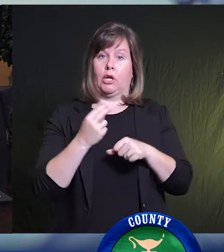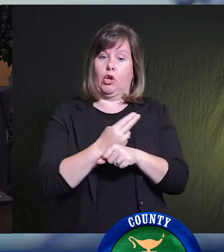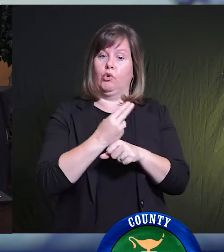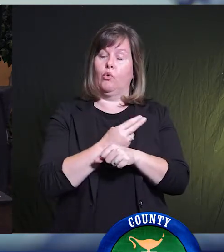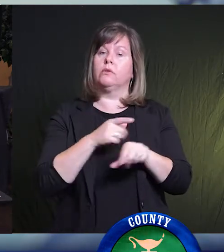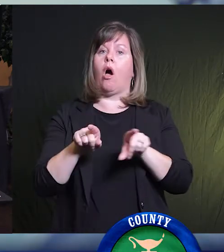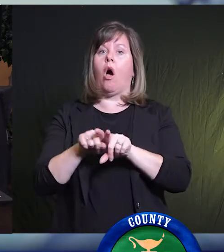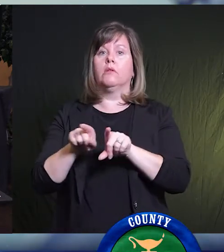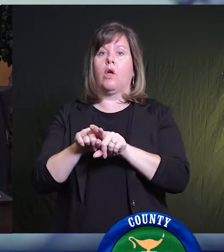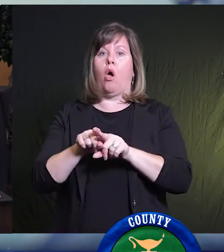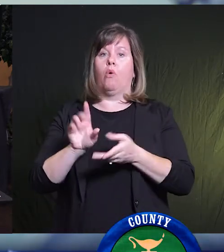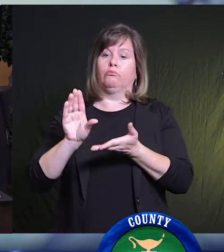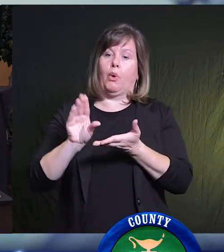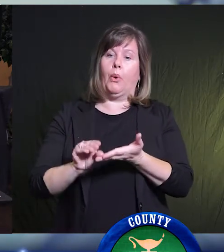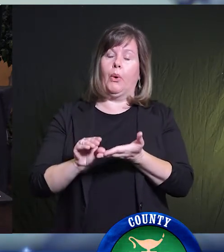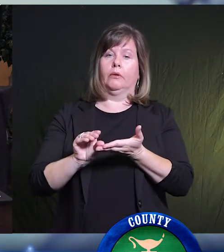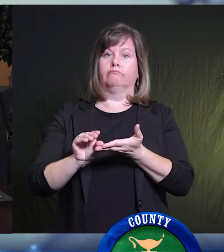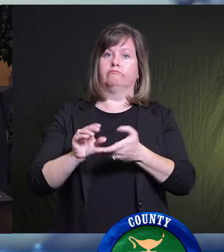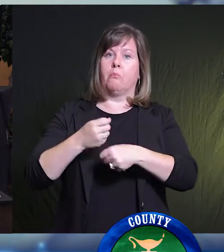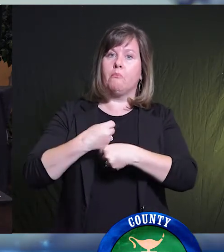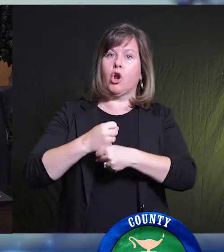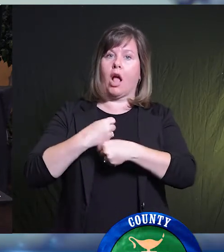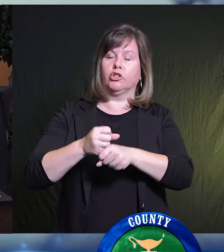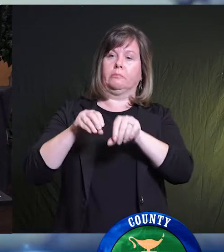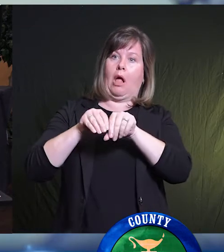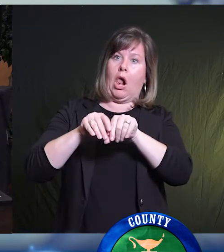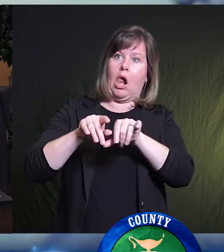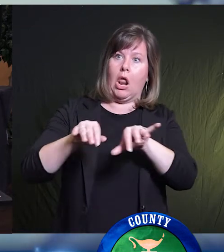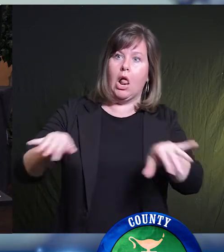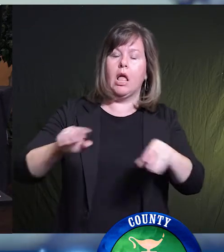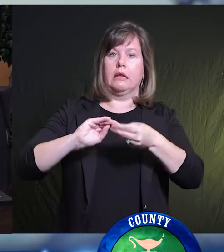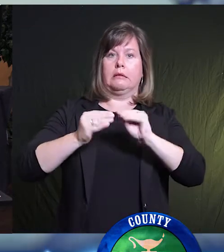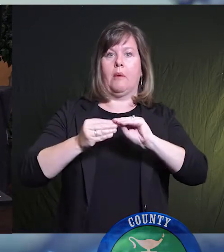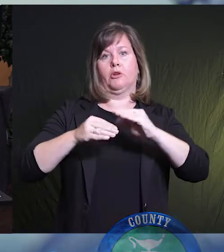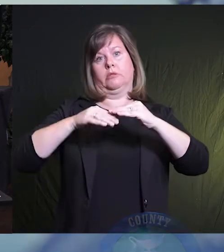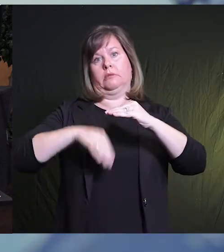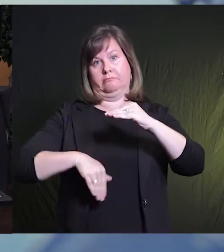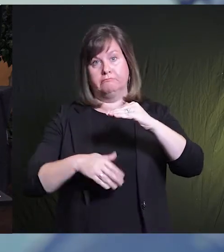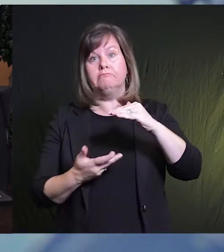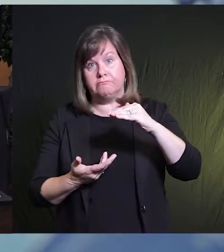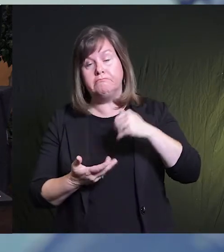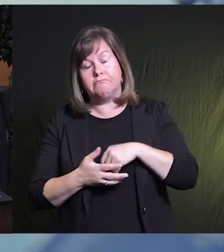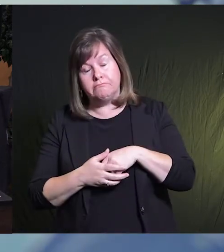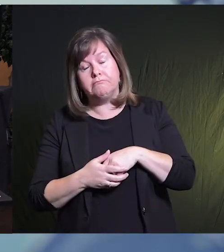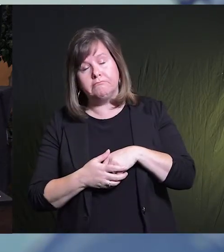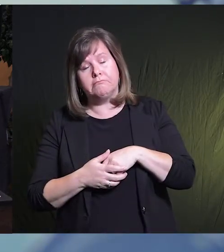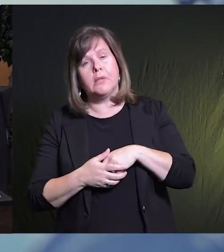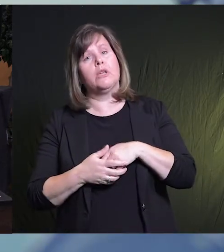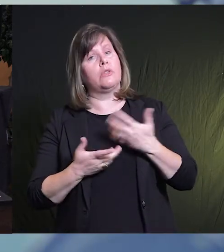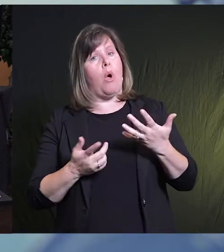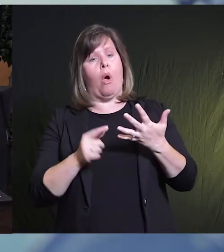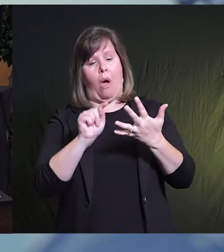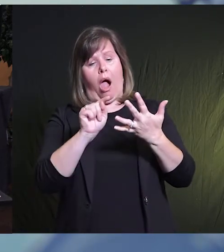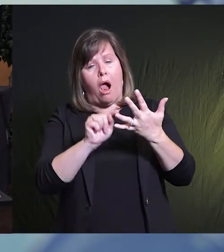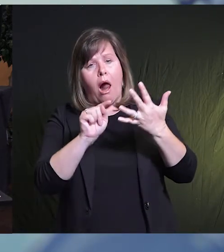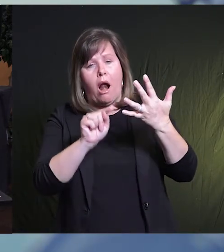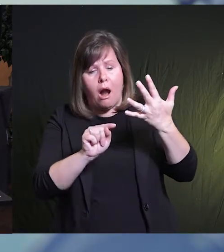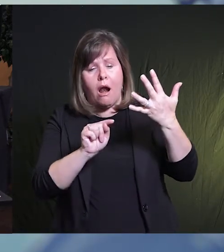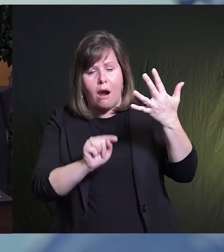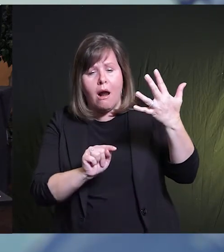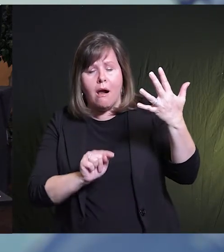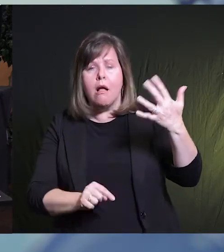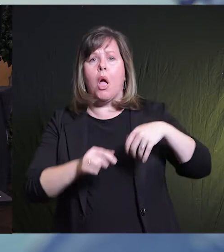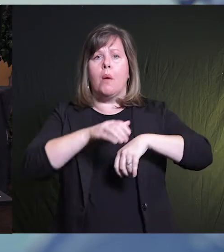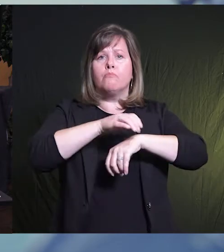also reduces the reproduction number possibly even to levels sufficient for containing an outbreak. And there are others the British Medical